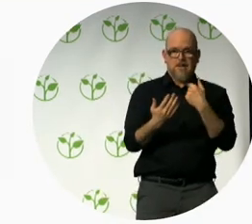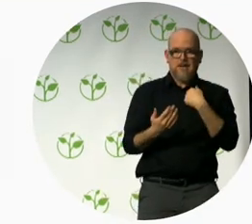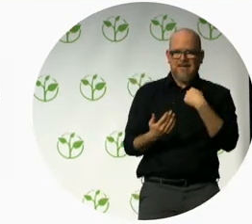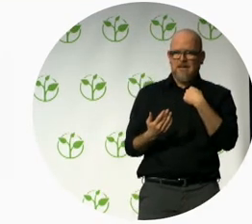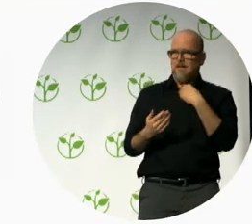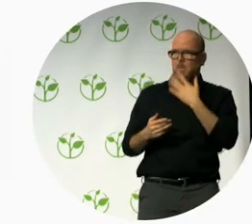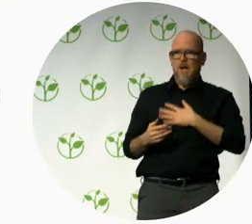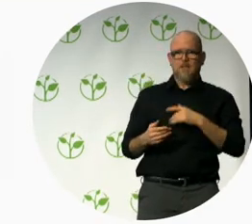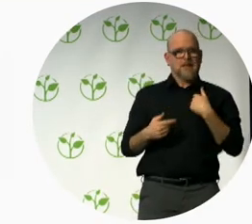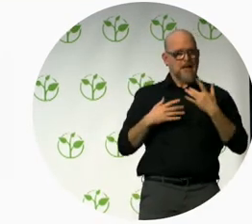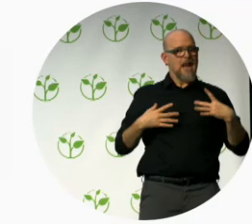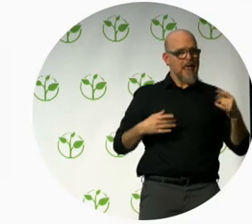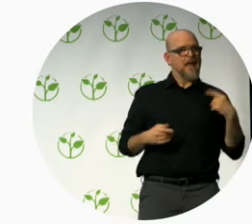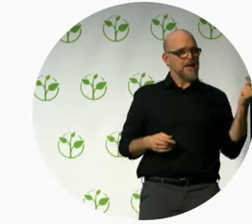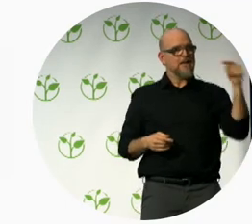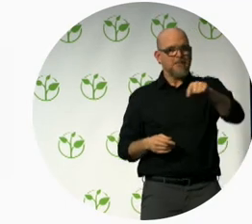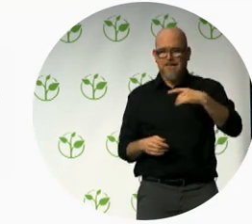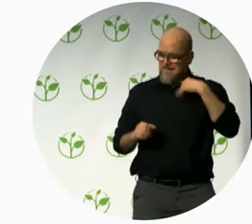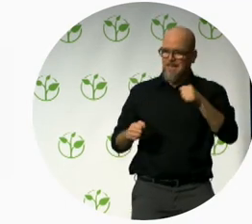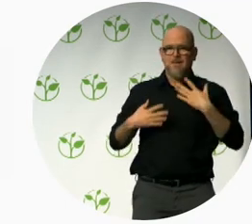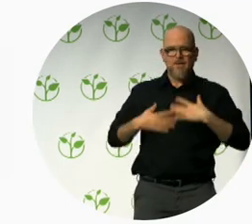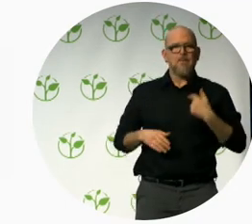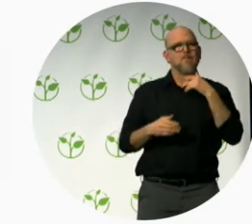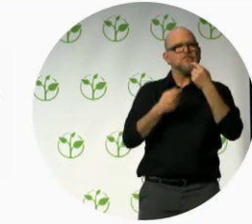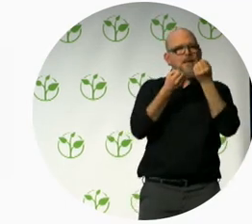startups, and technologies. We love to help.